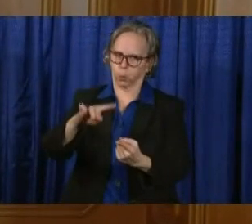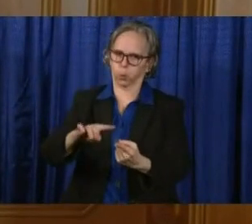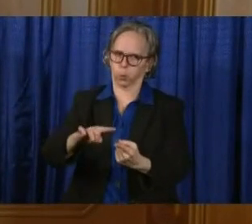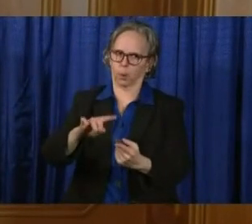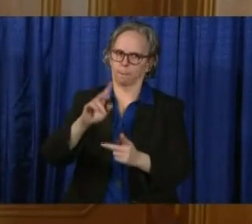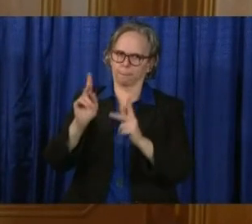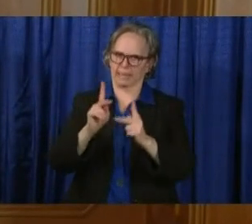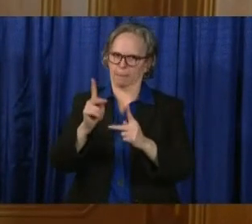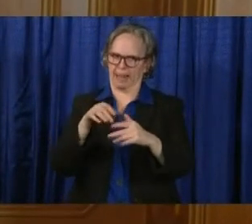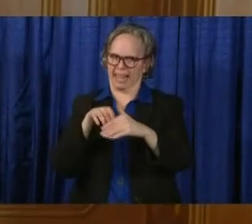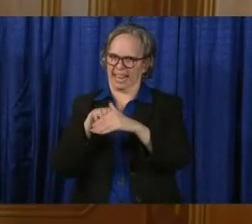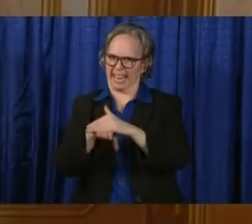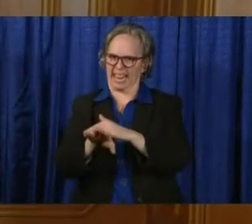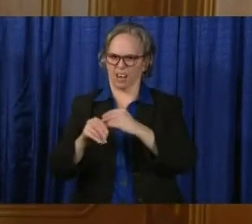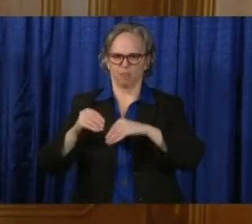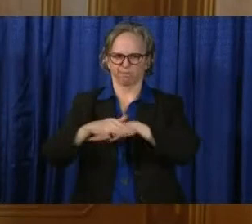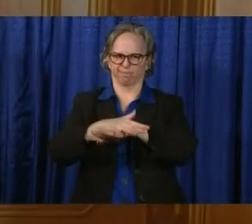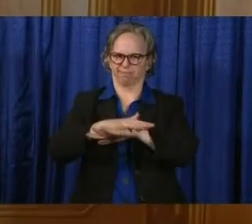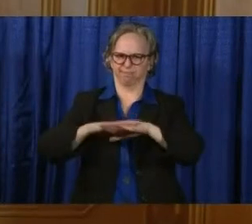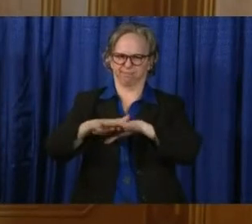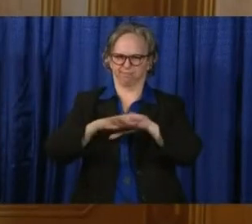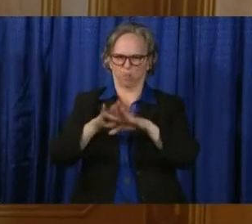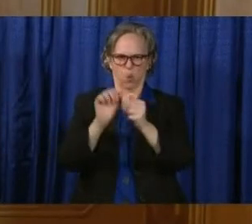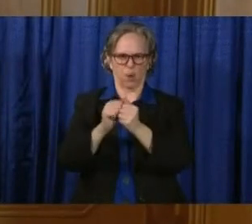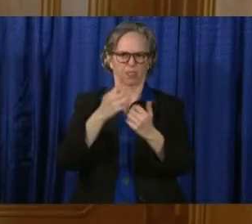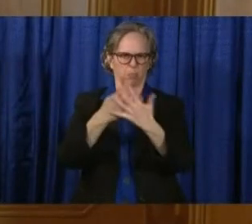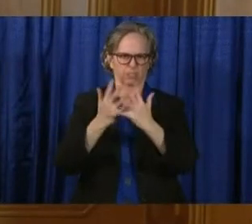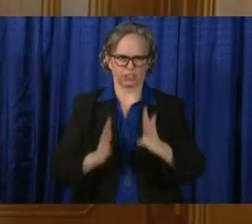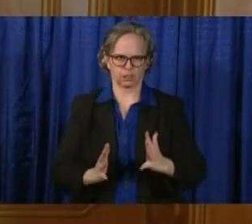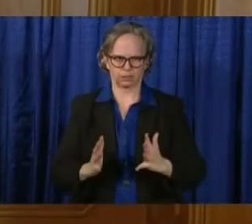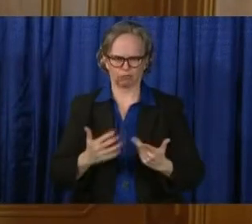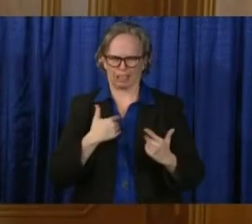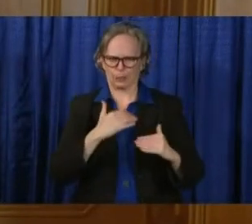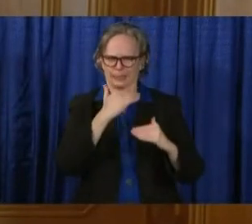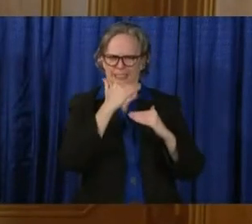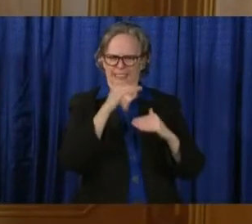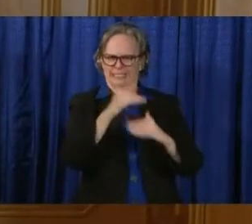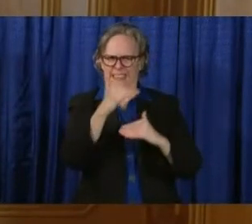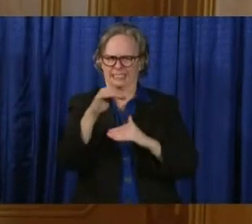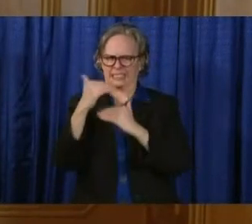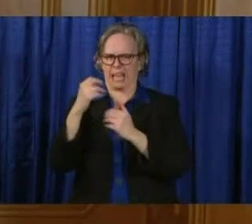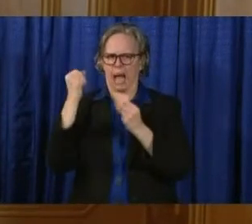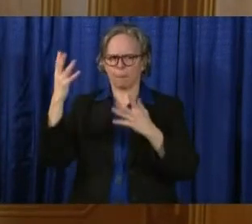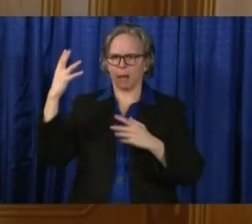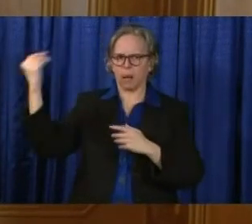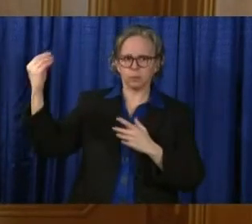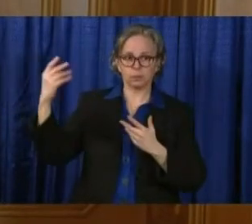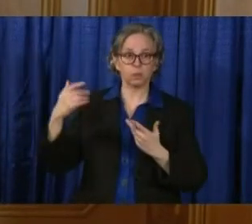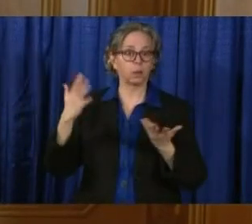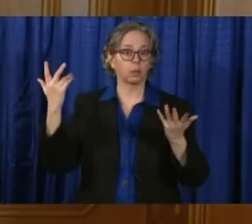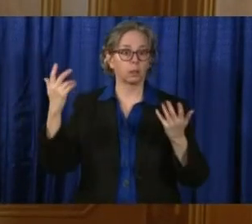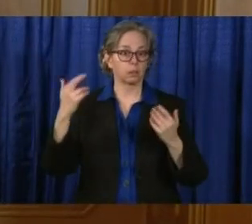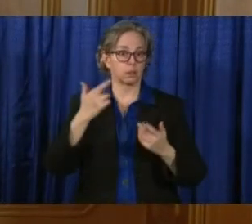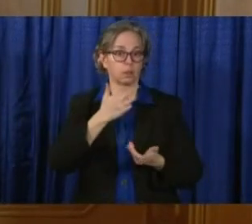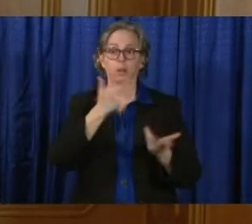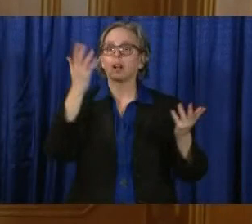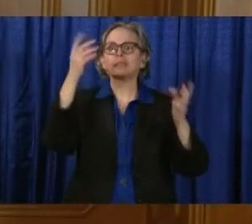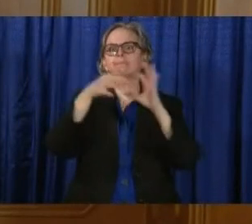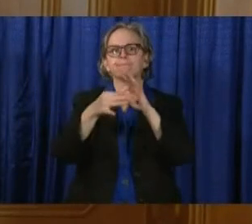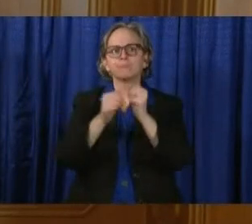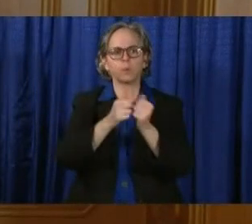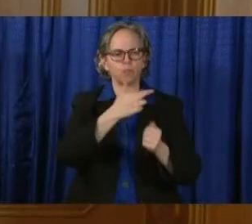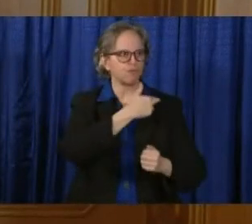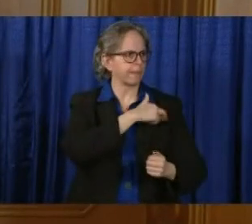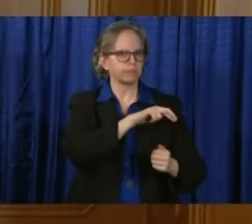with the different prisoners. So people from the outside, religious services, other programming, it might take people from the outside.